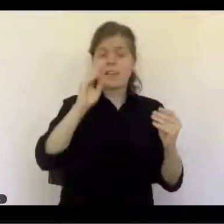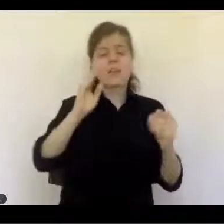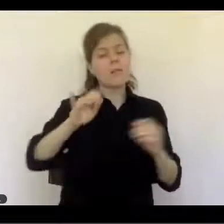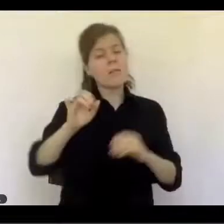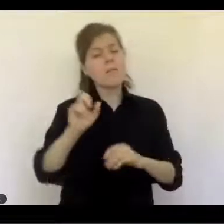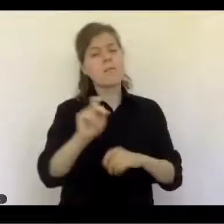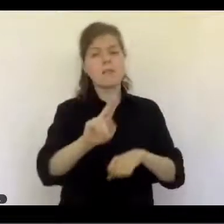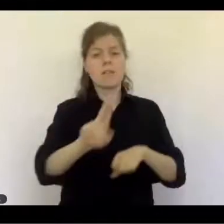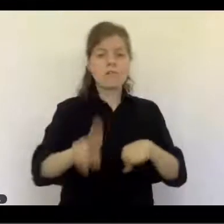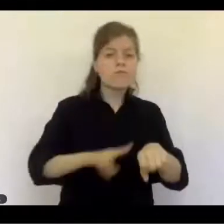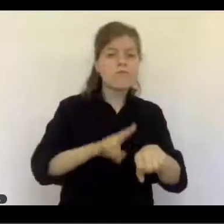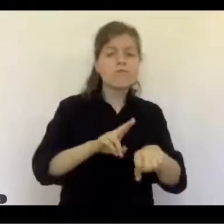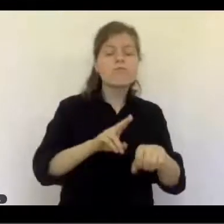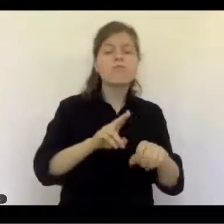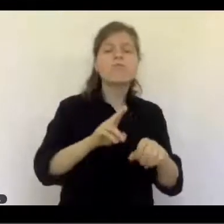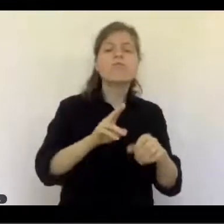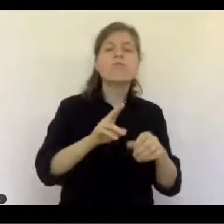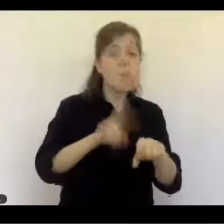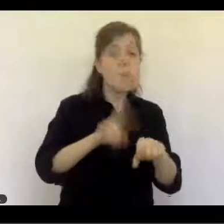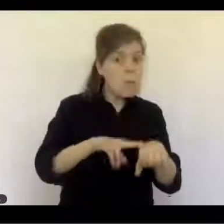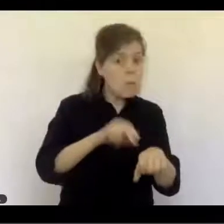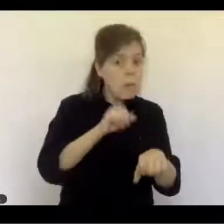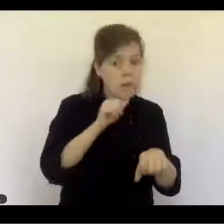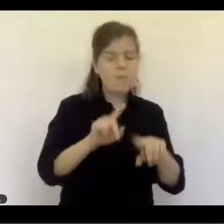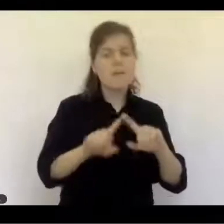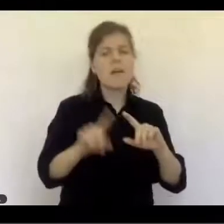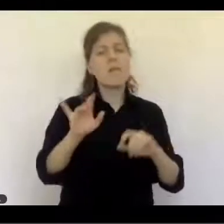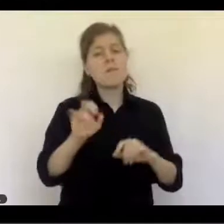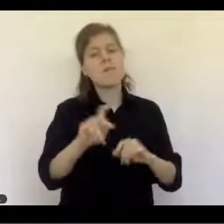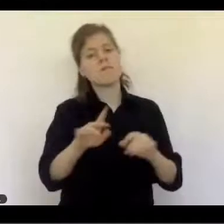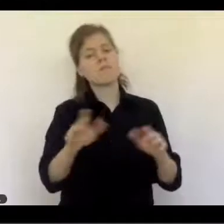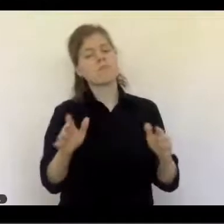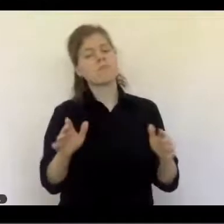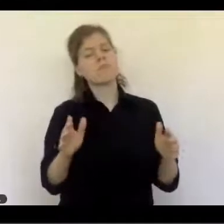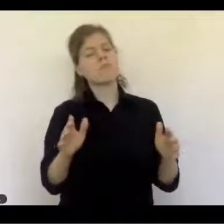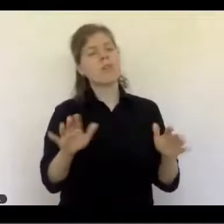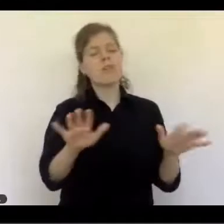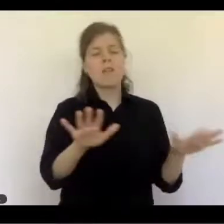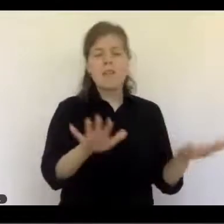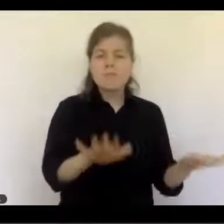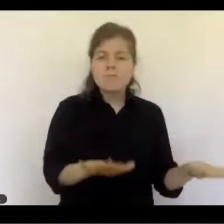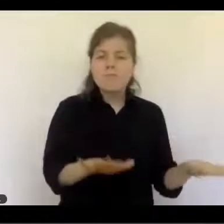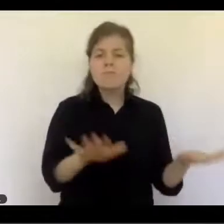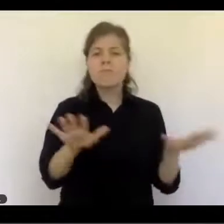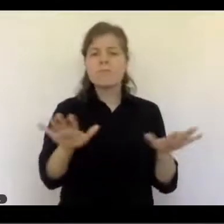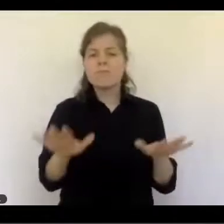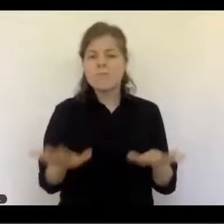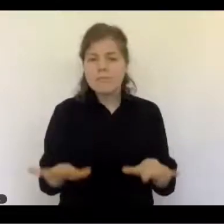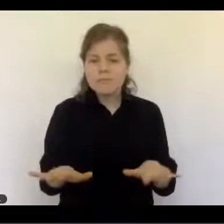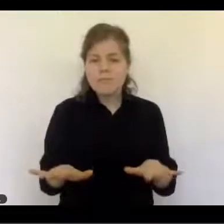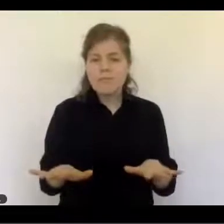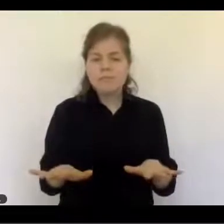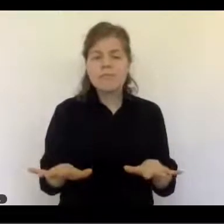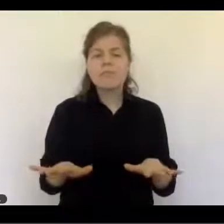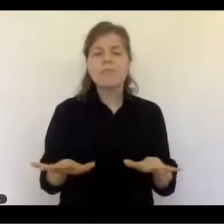calm, we're going to return to a state or condition, a reality,